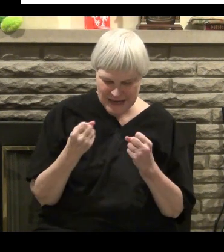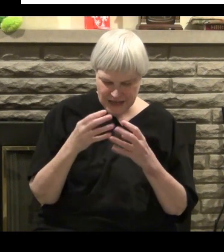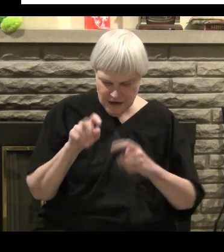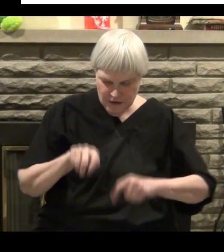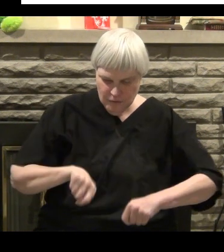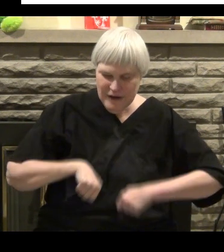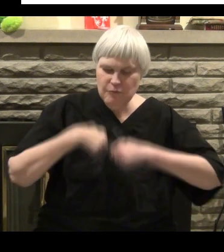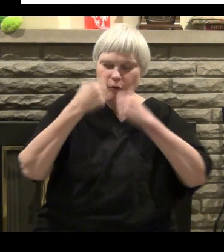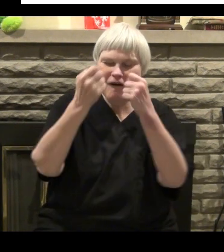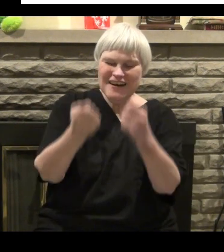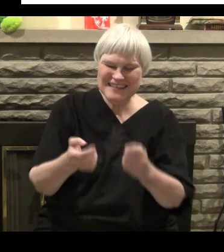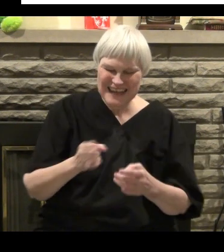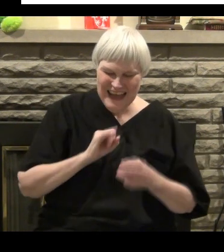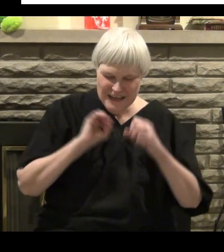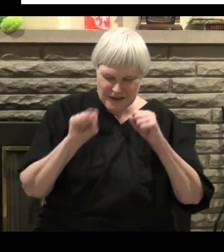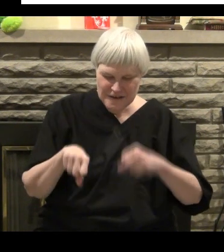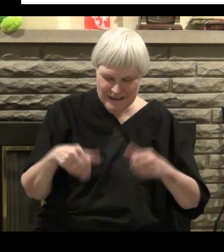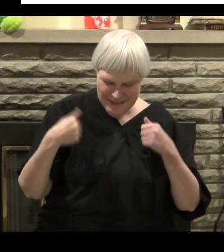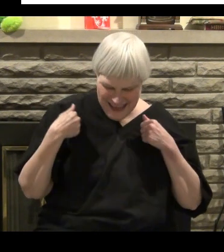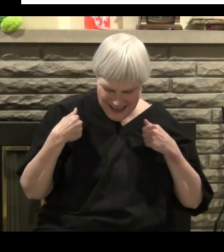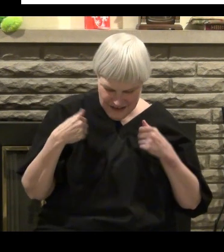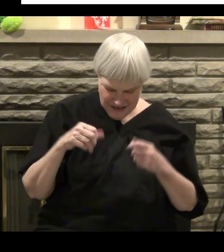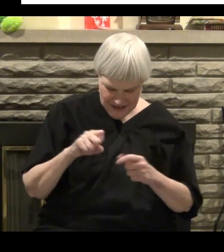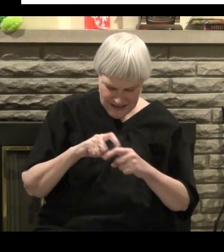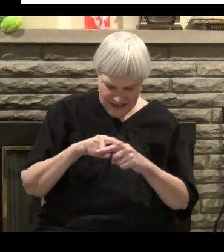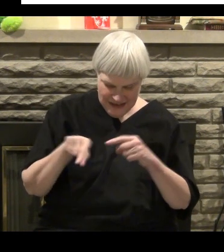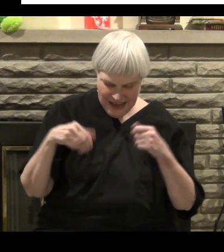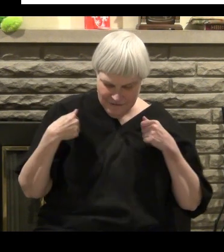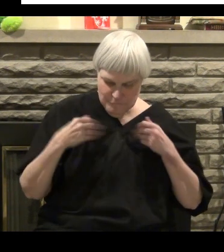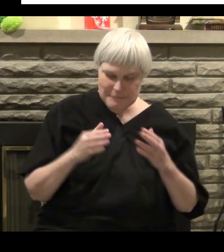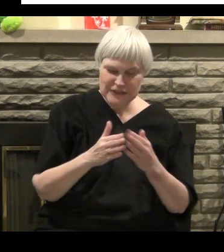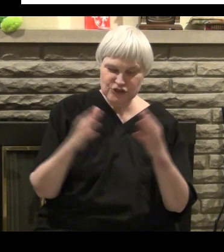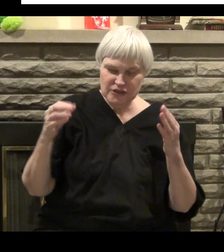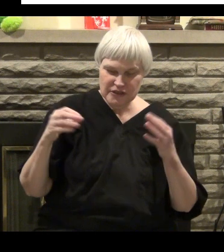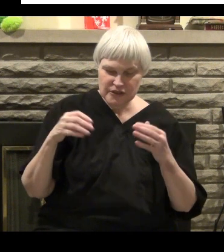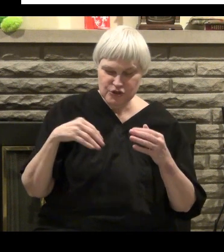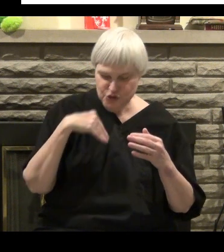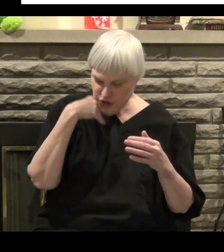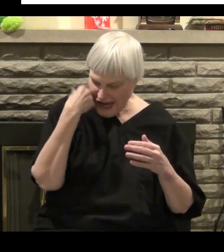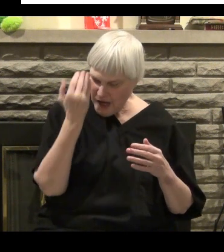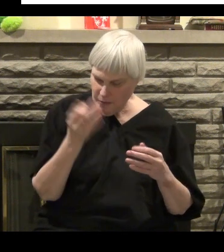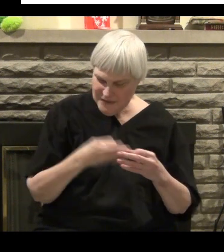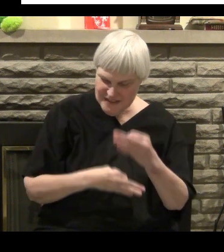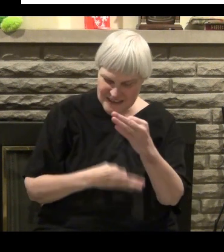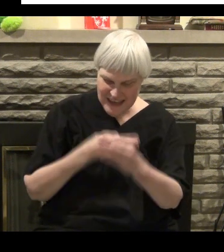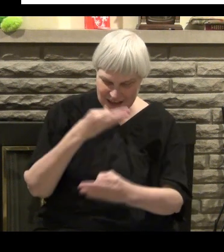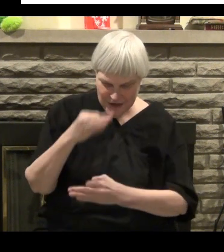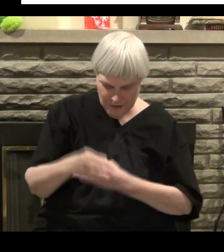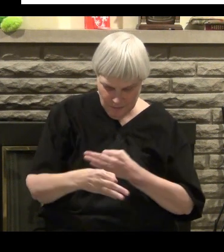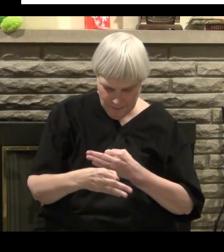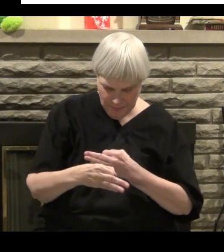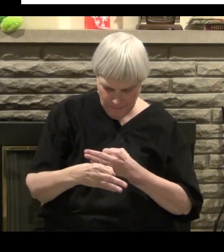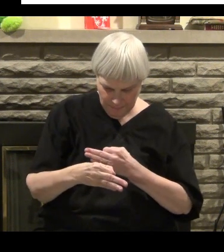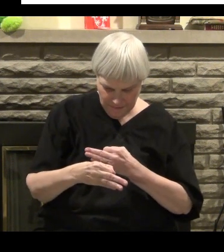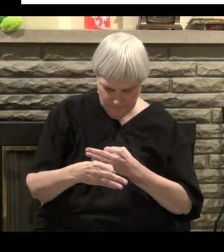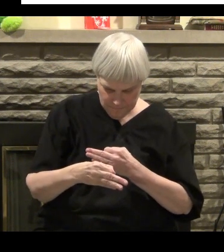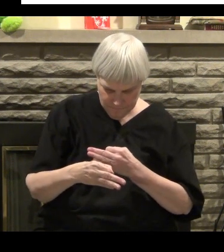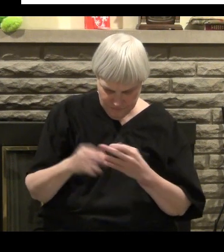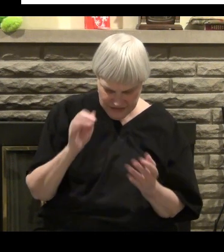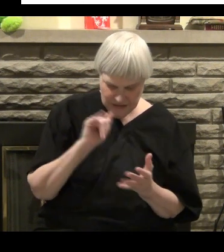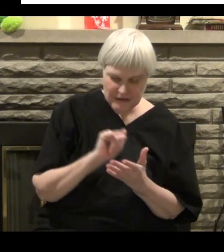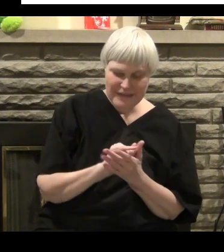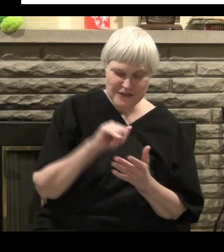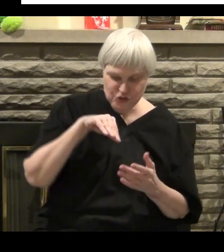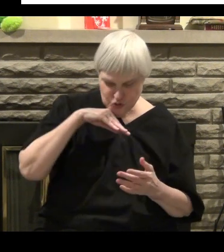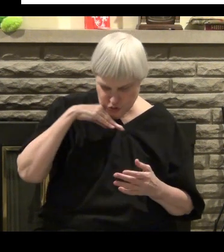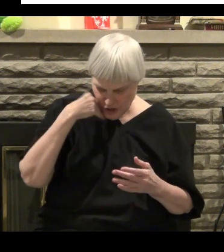I would not lose my salvation but I certainly did lose much reward. And I gained a whole bunch of shame.